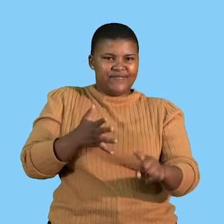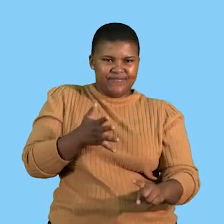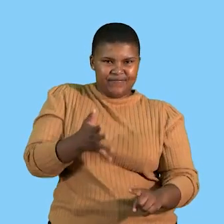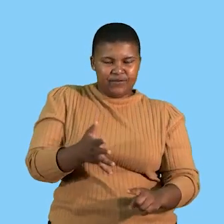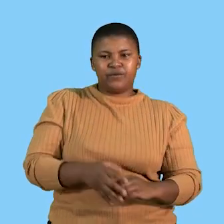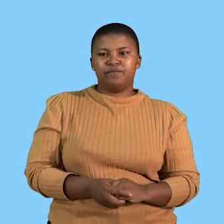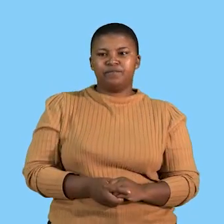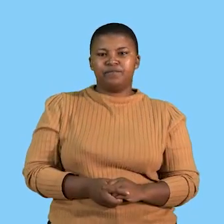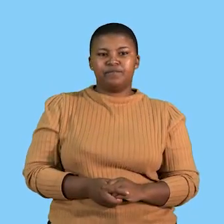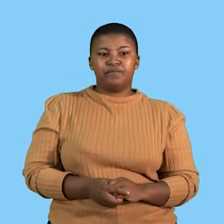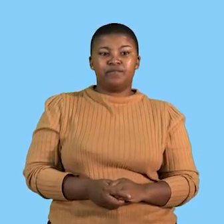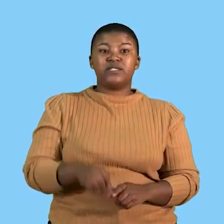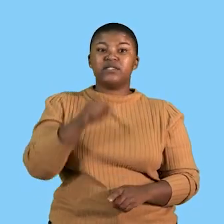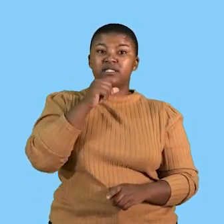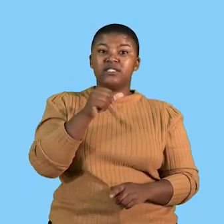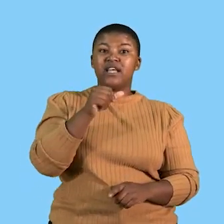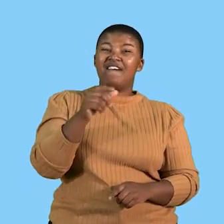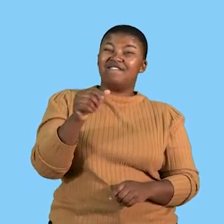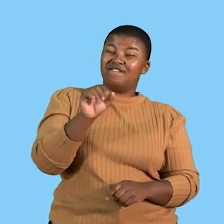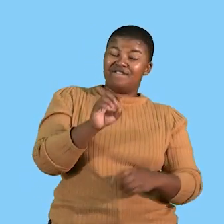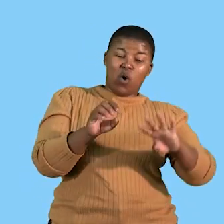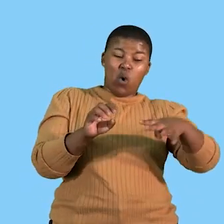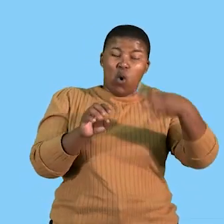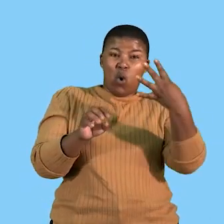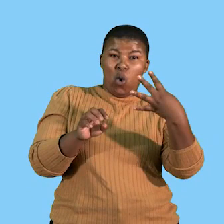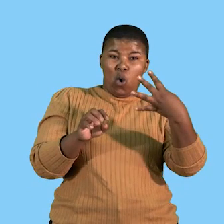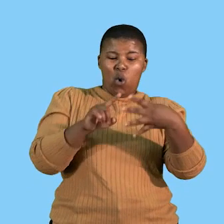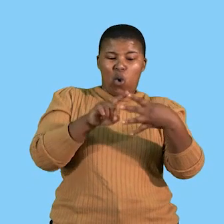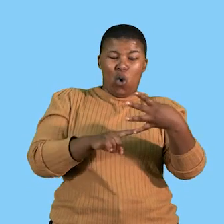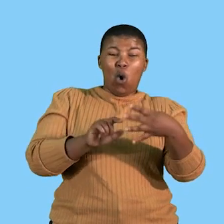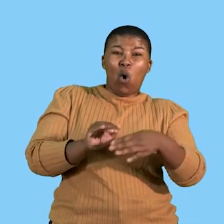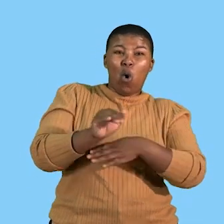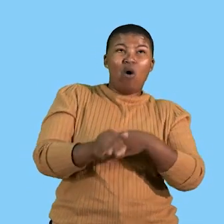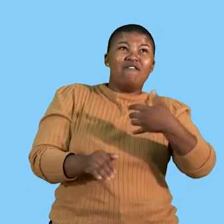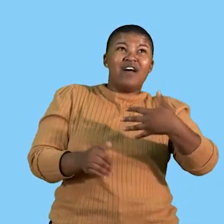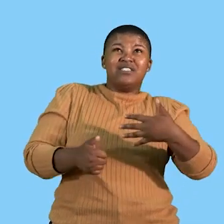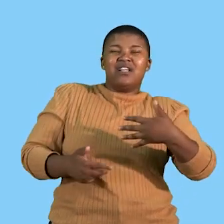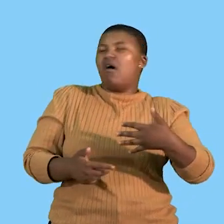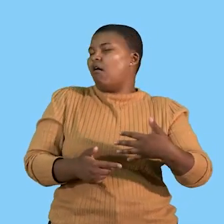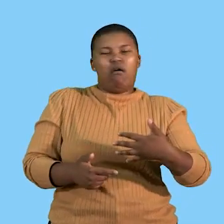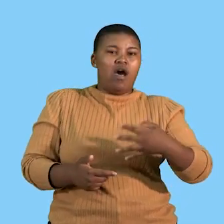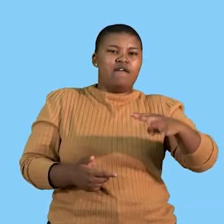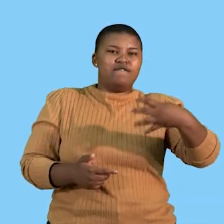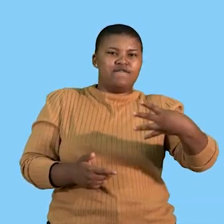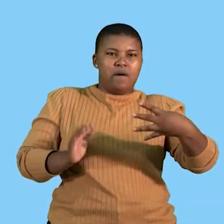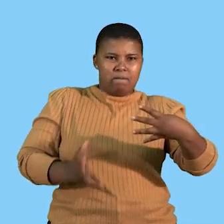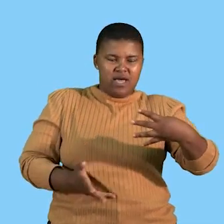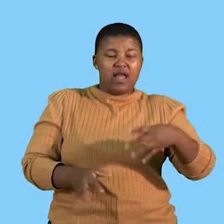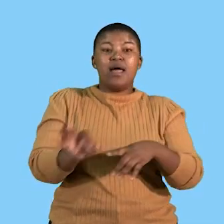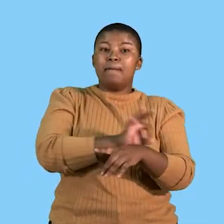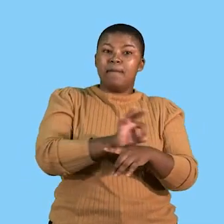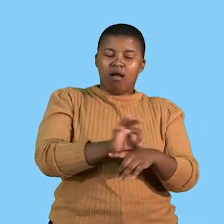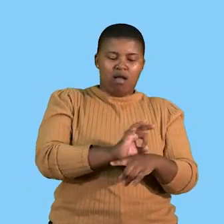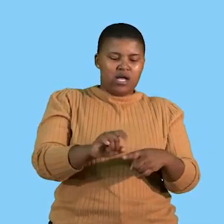question. And when they ask for four, you don't have to give more than four. So now I've got